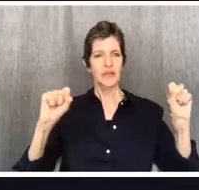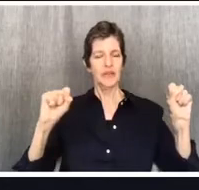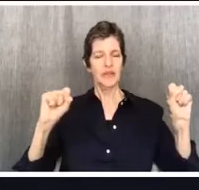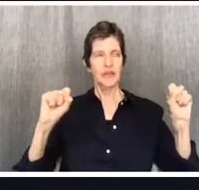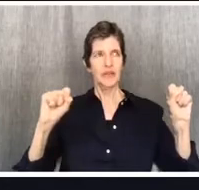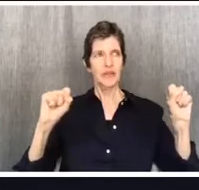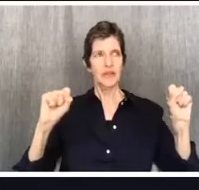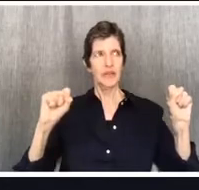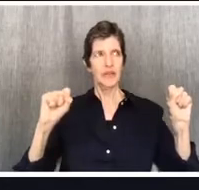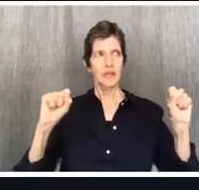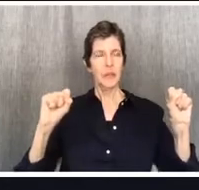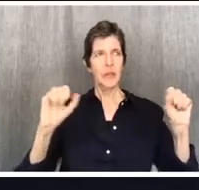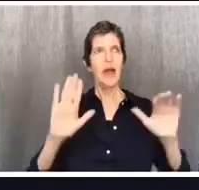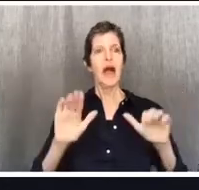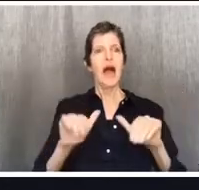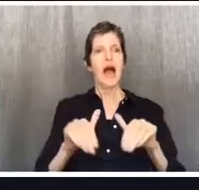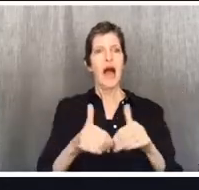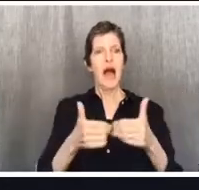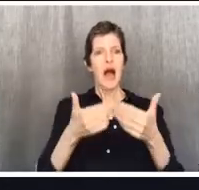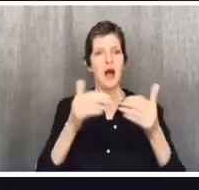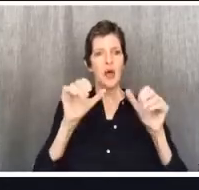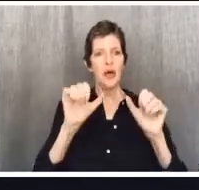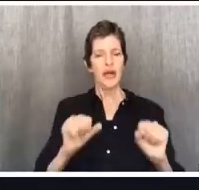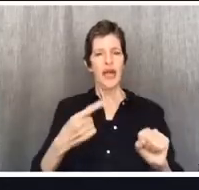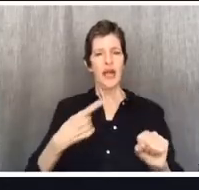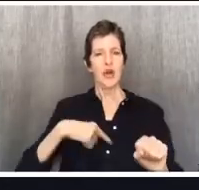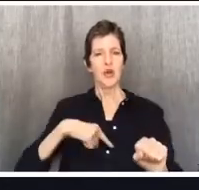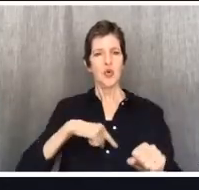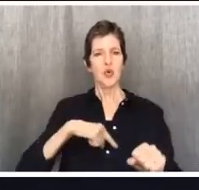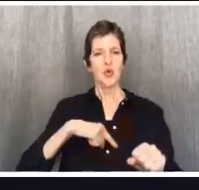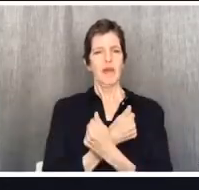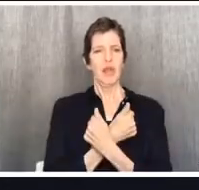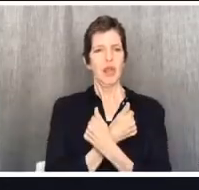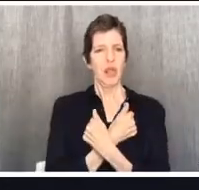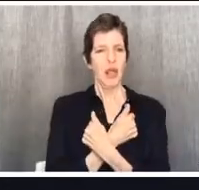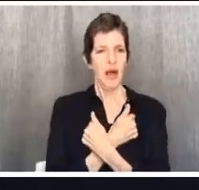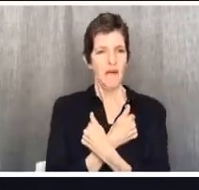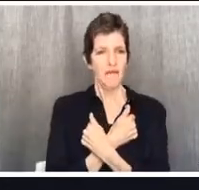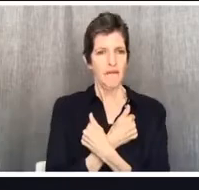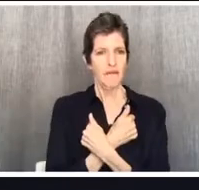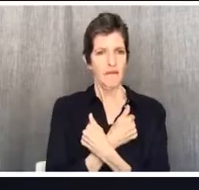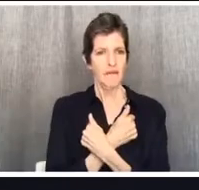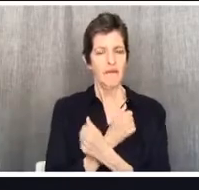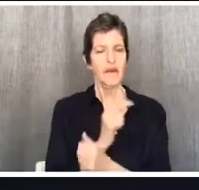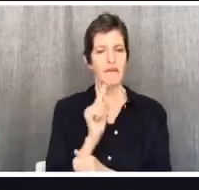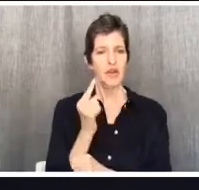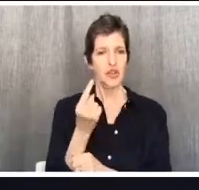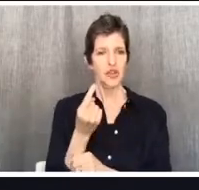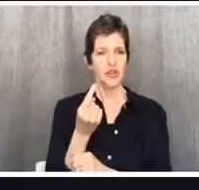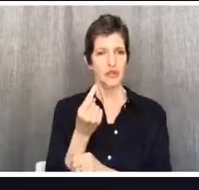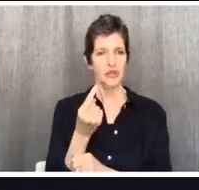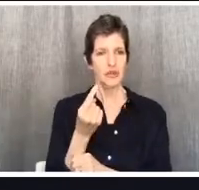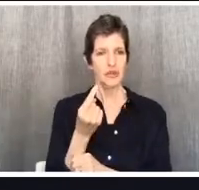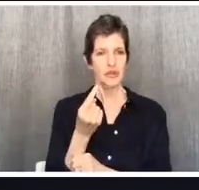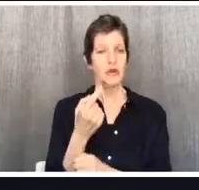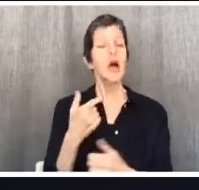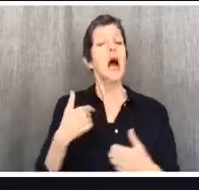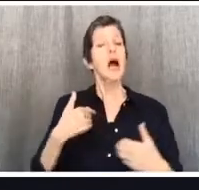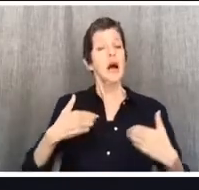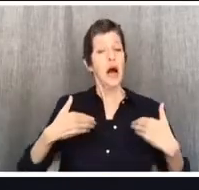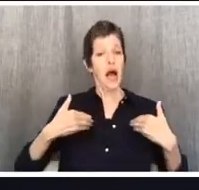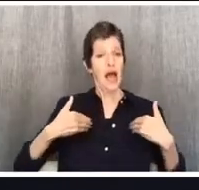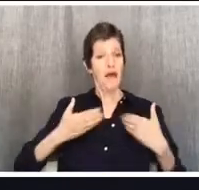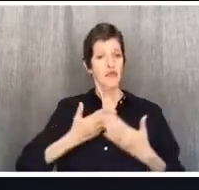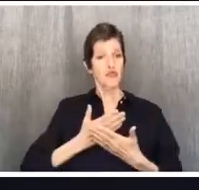Do I have the right to my view on